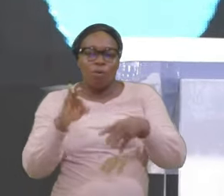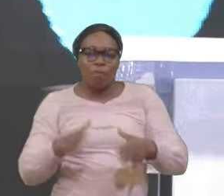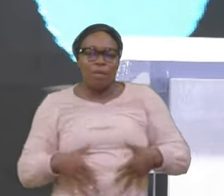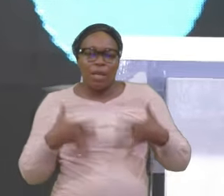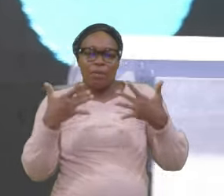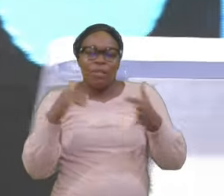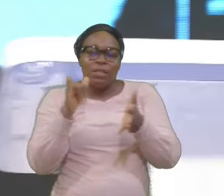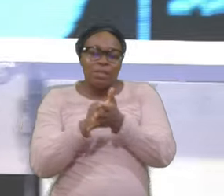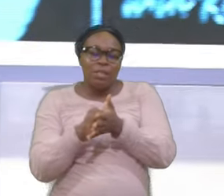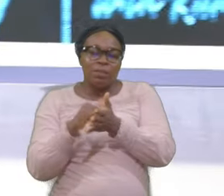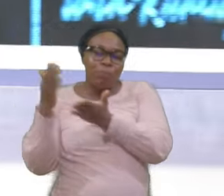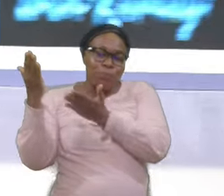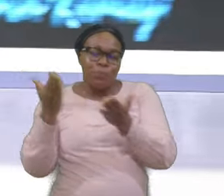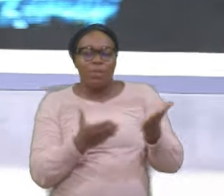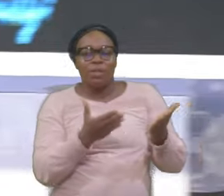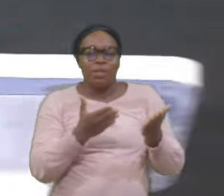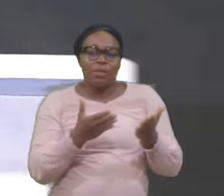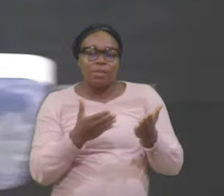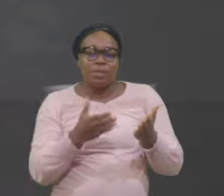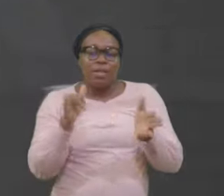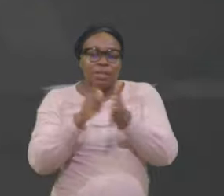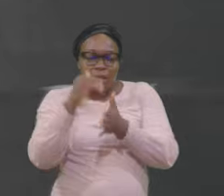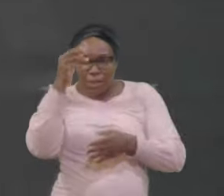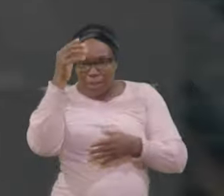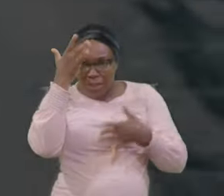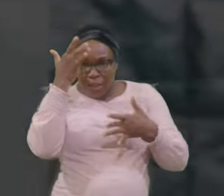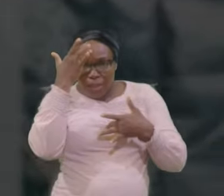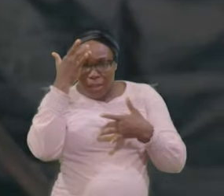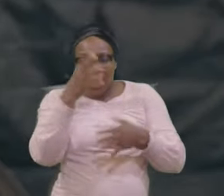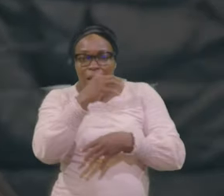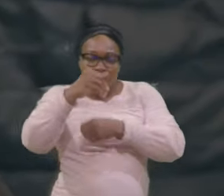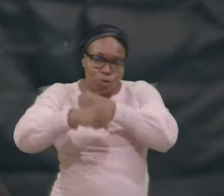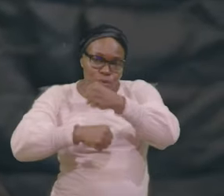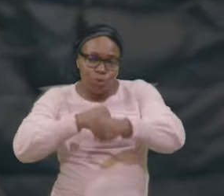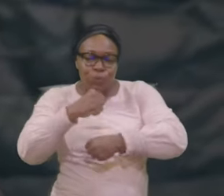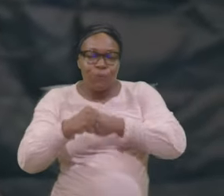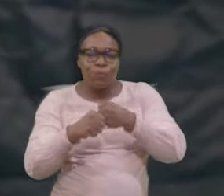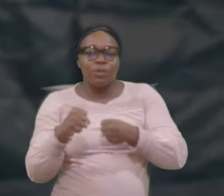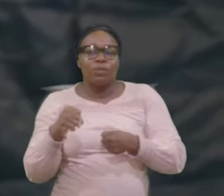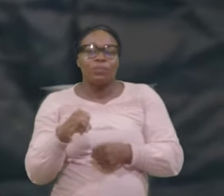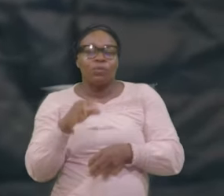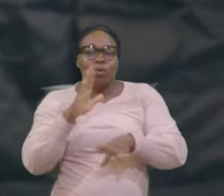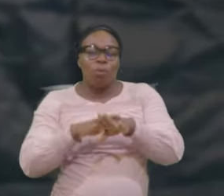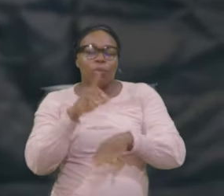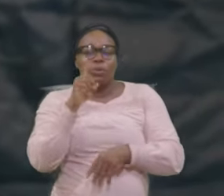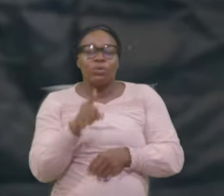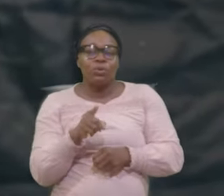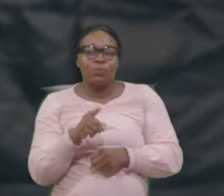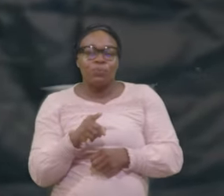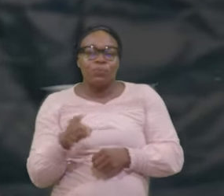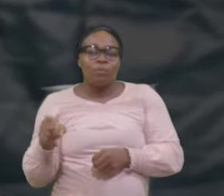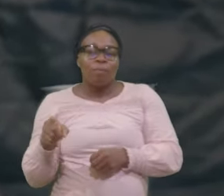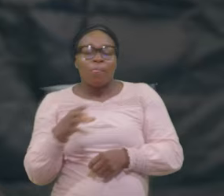is bringing The sickness And the suffering Upon you And so the